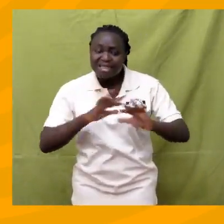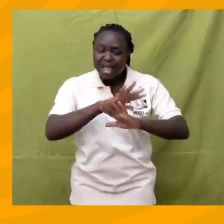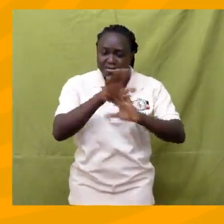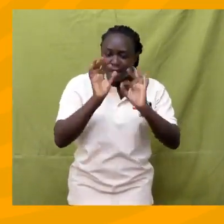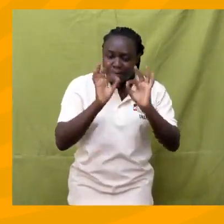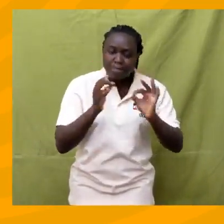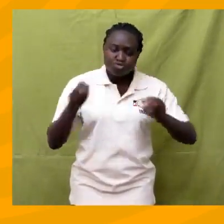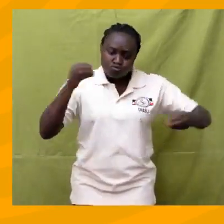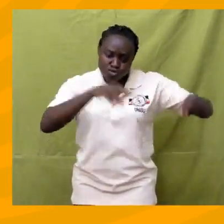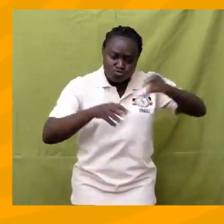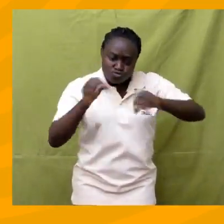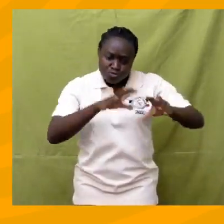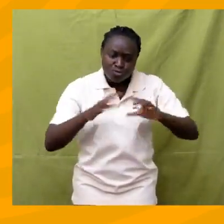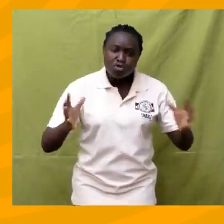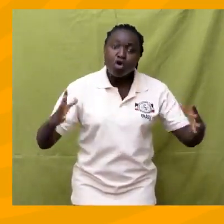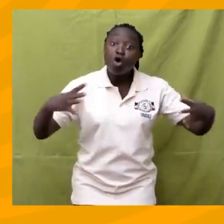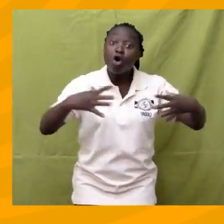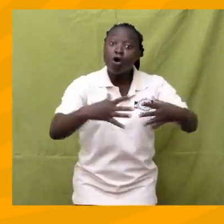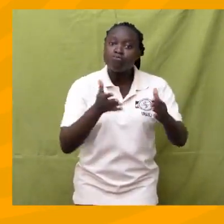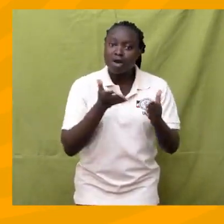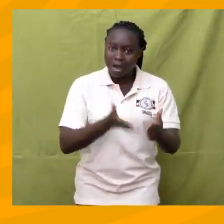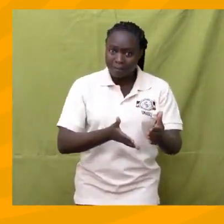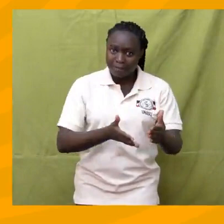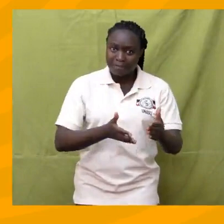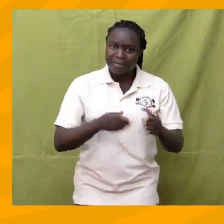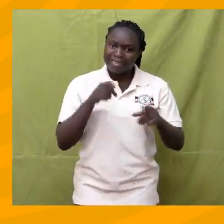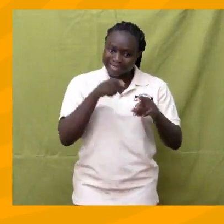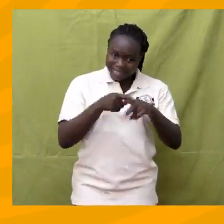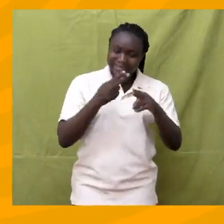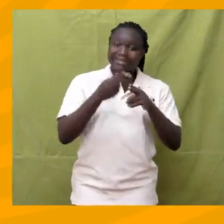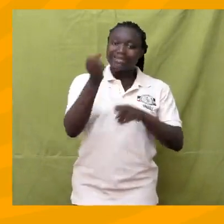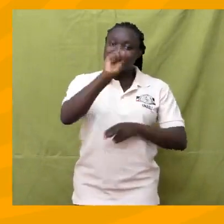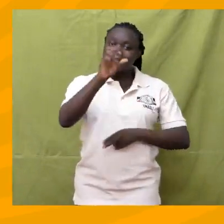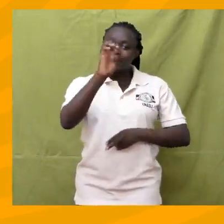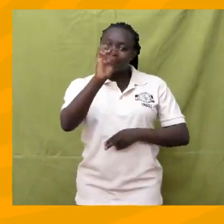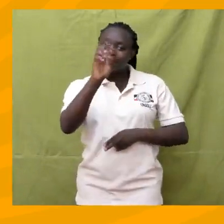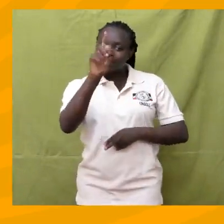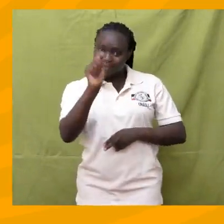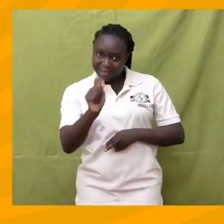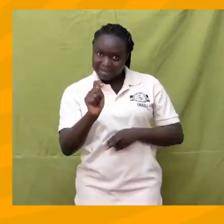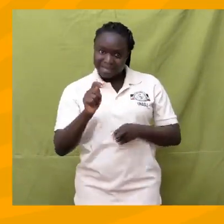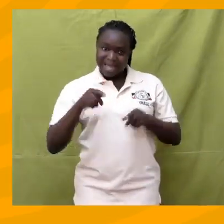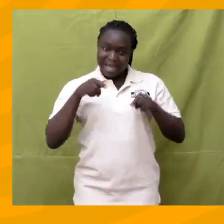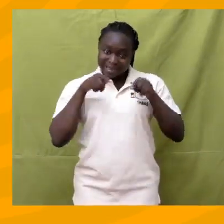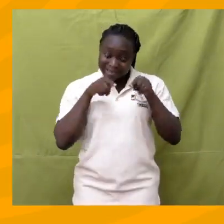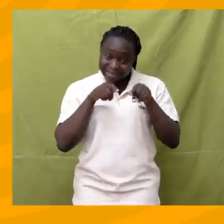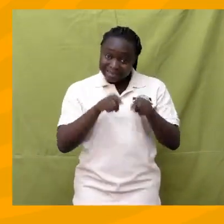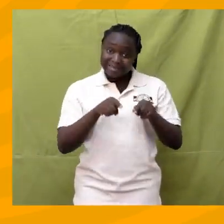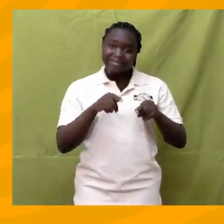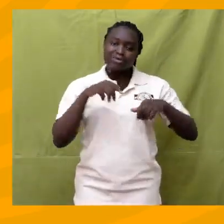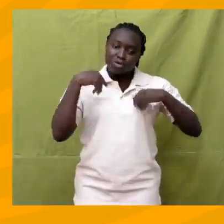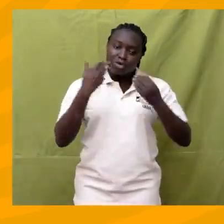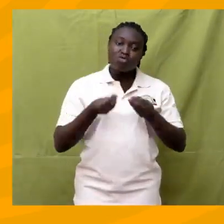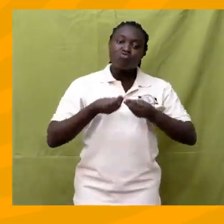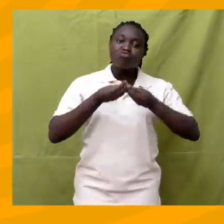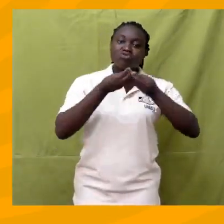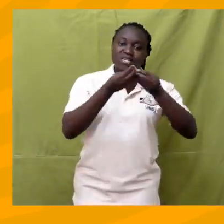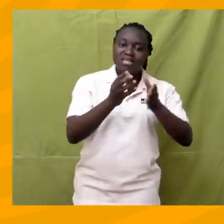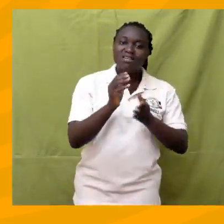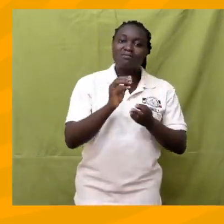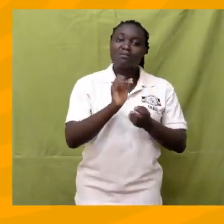objects. And these sets must be named by capital letters.